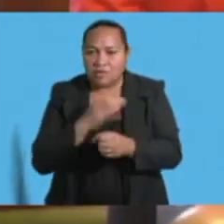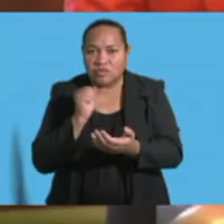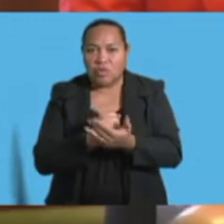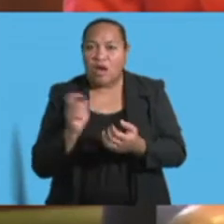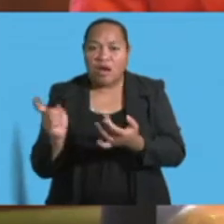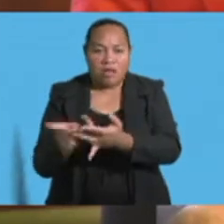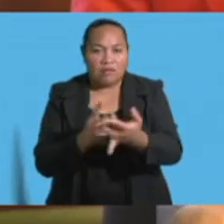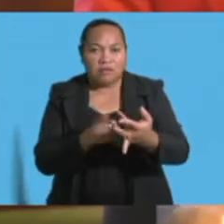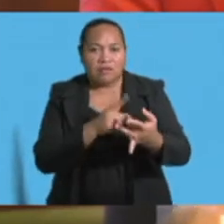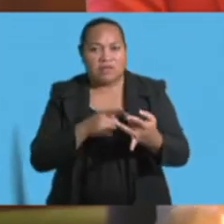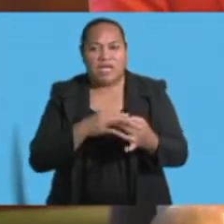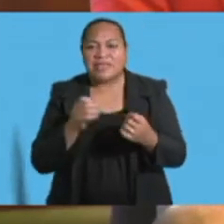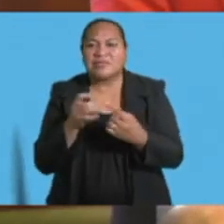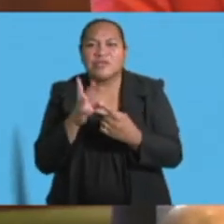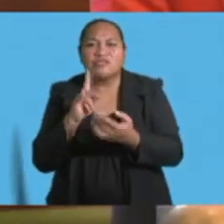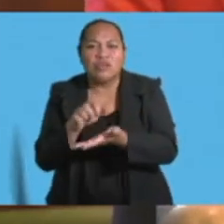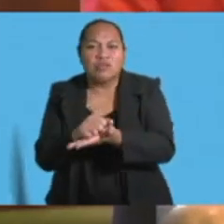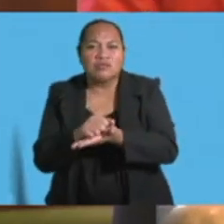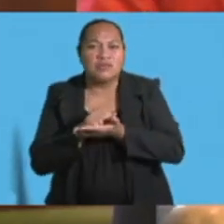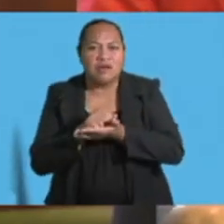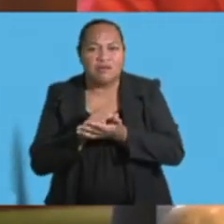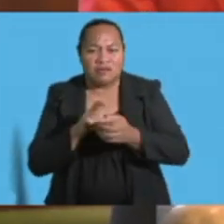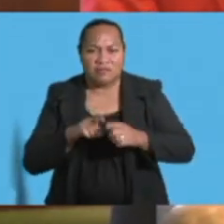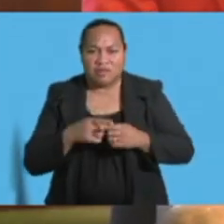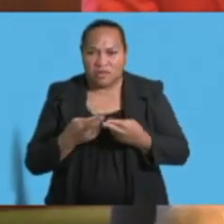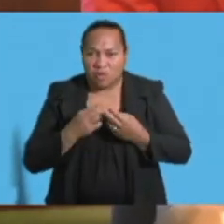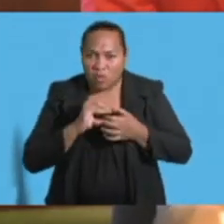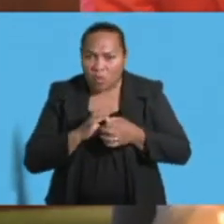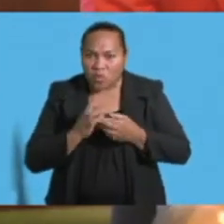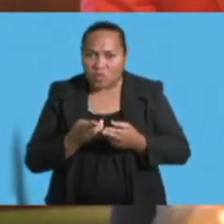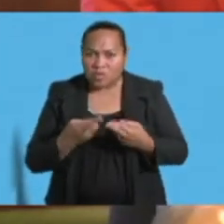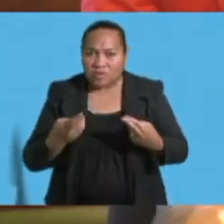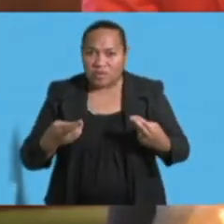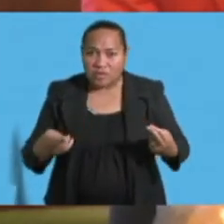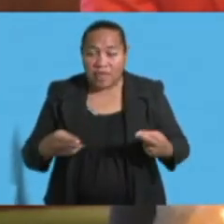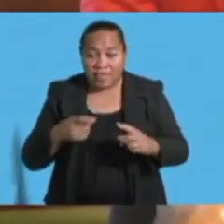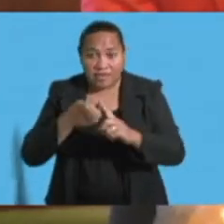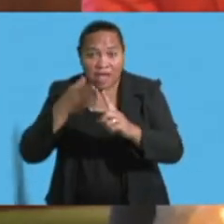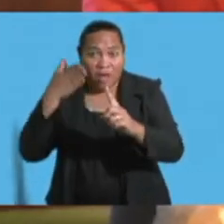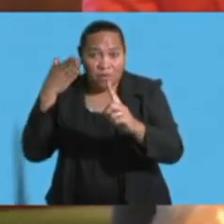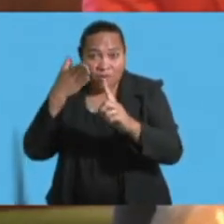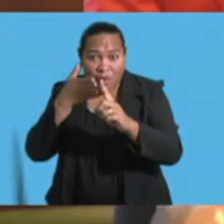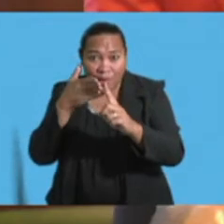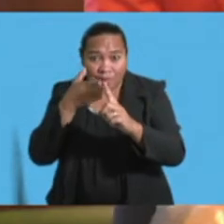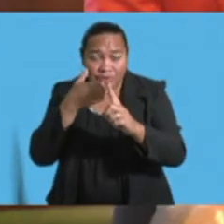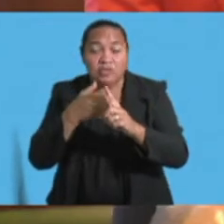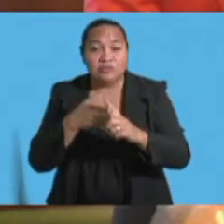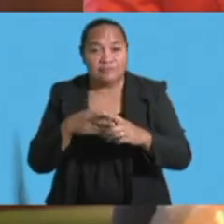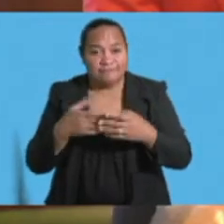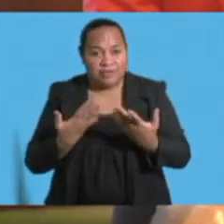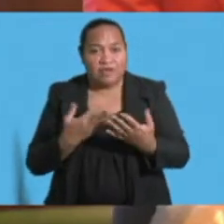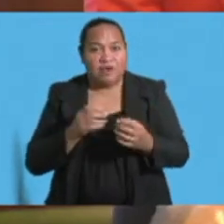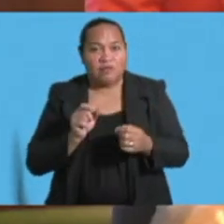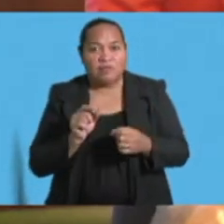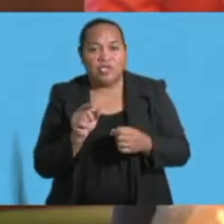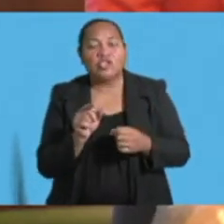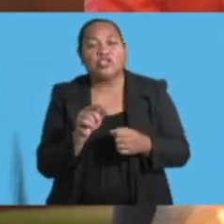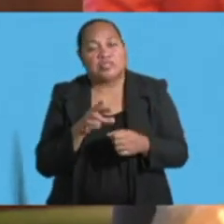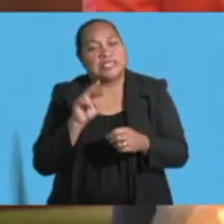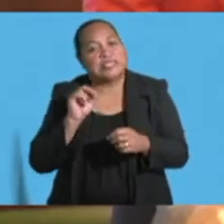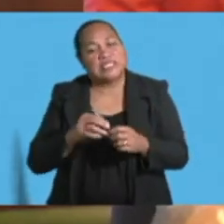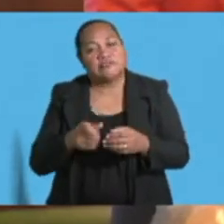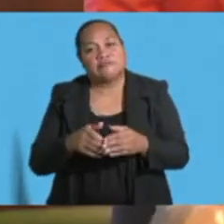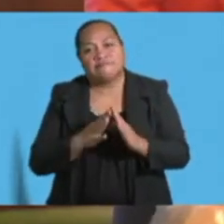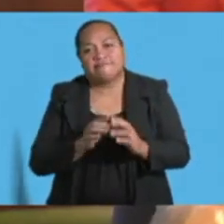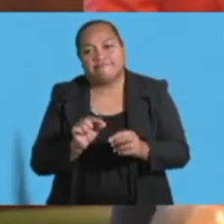within our conservation areas. This approach has, so far, led us on a path of strategic justice